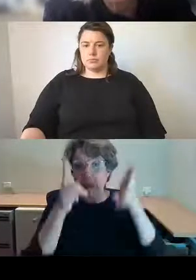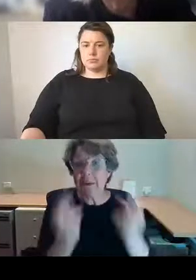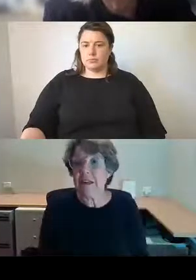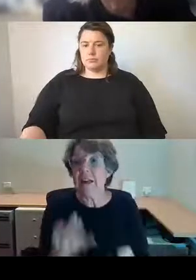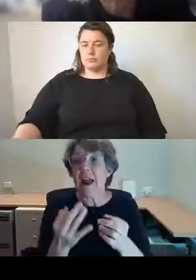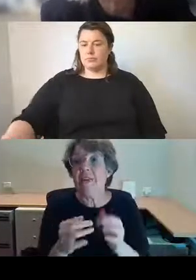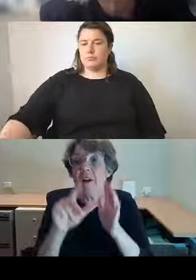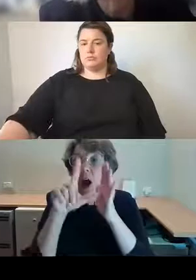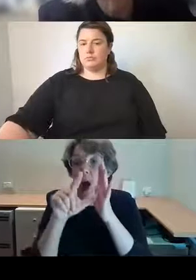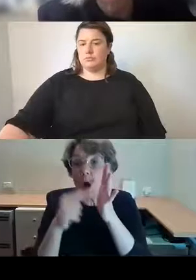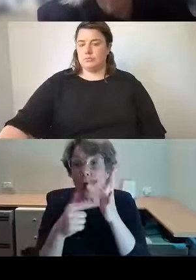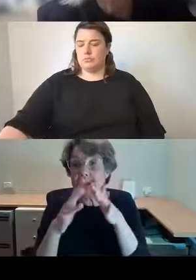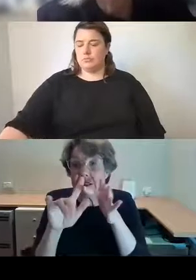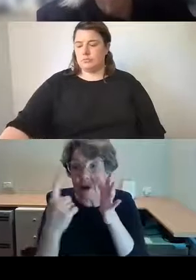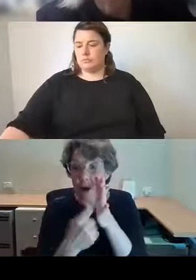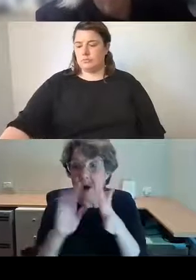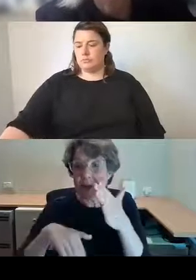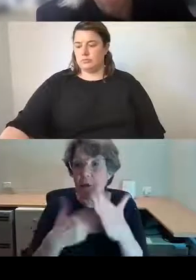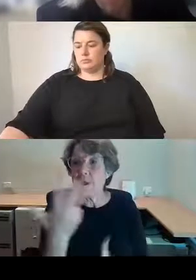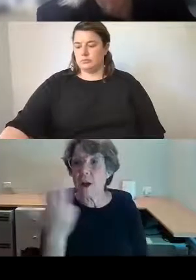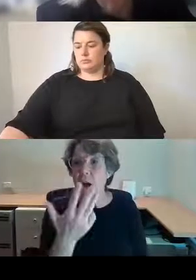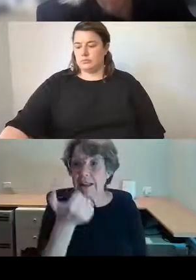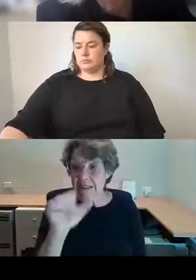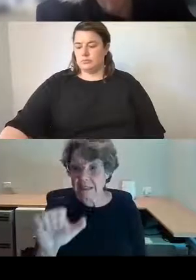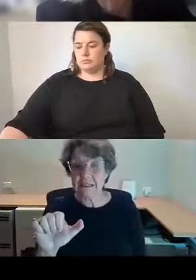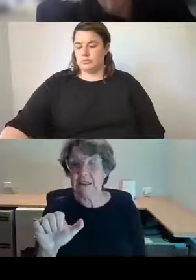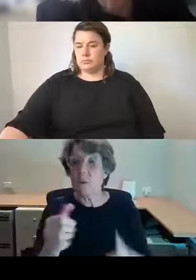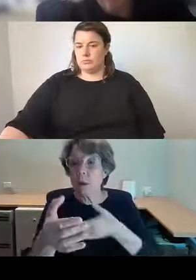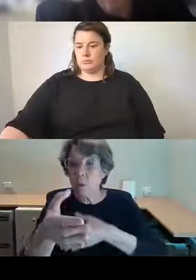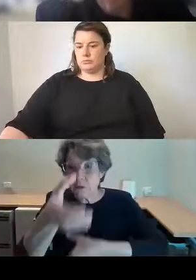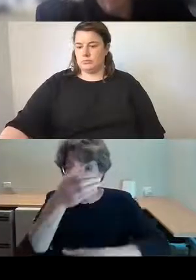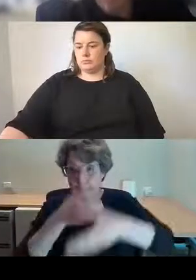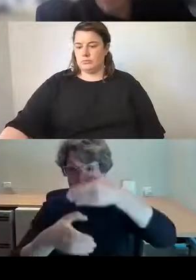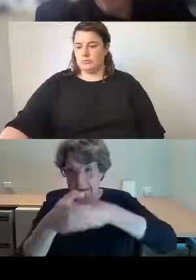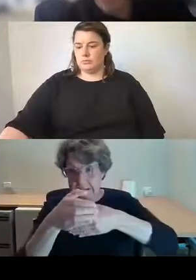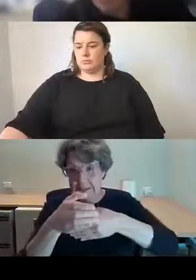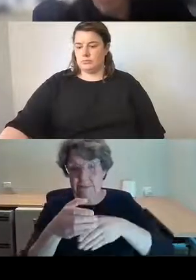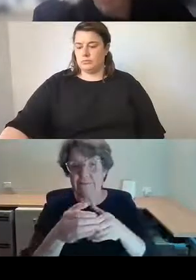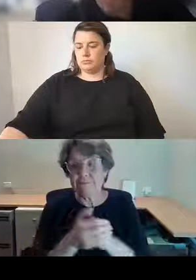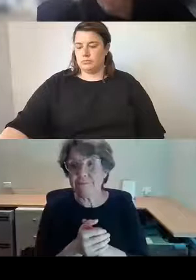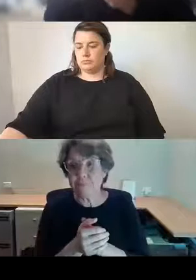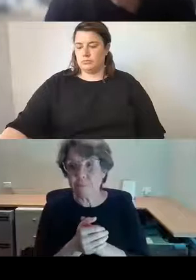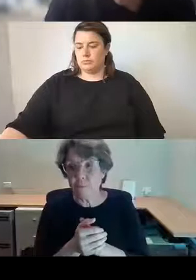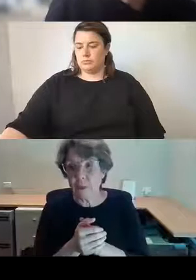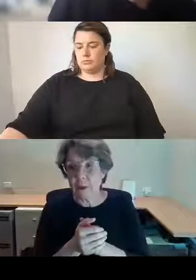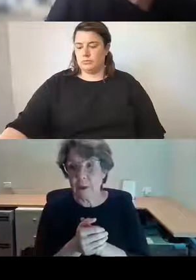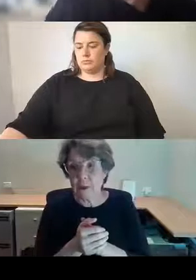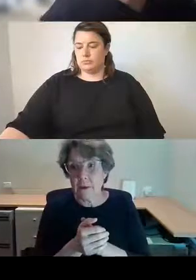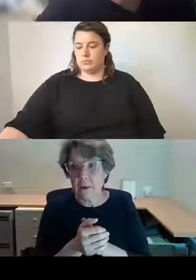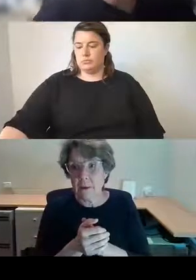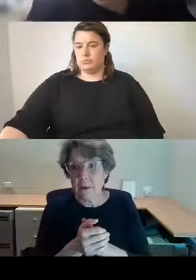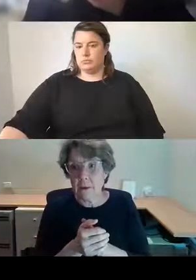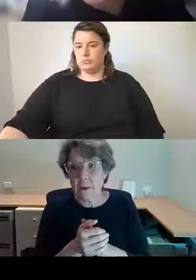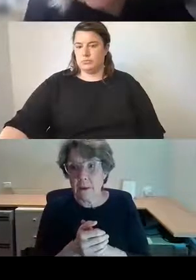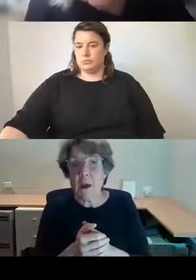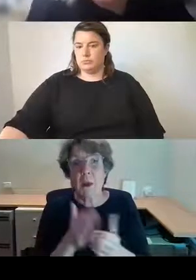1960s when it was replaced. But again, there are some pretty horrific work, health